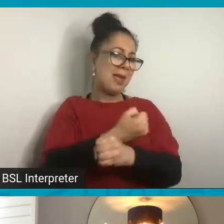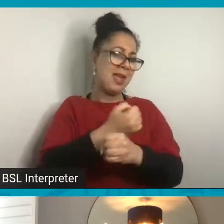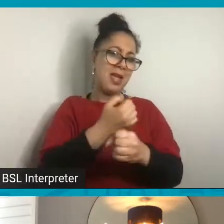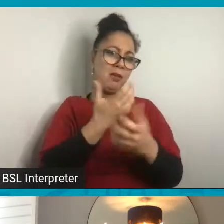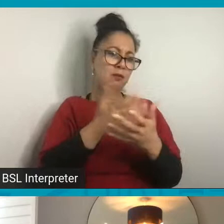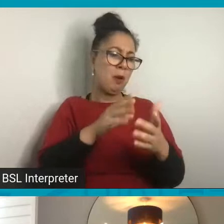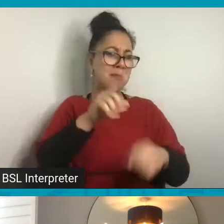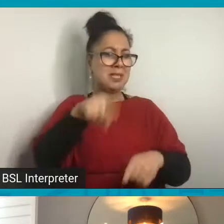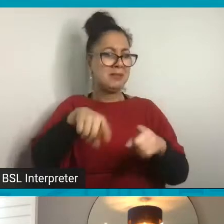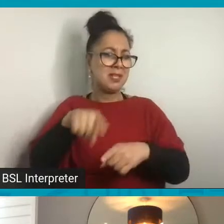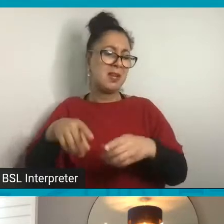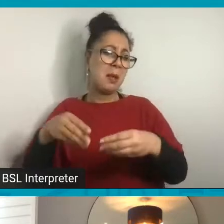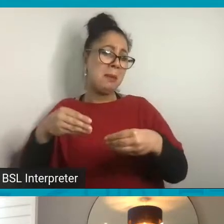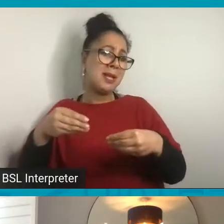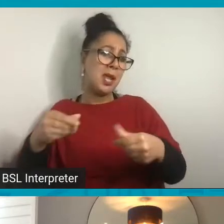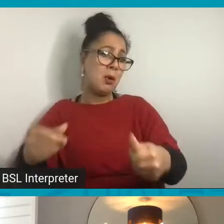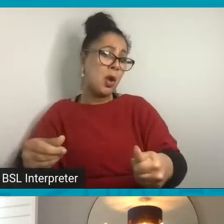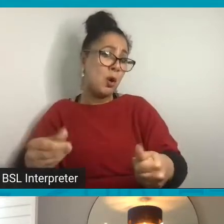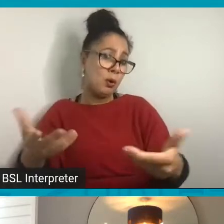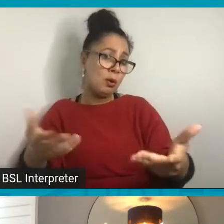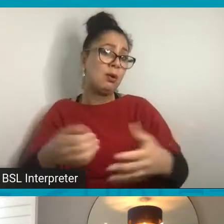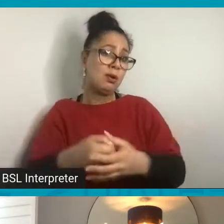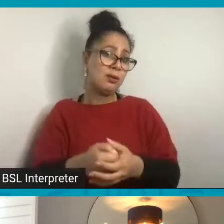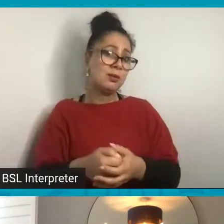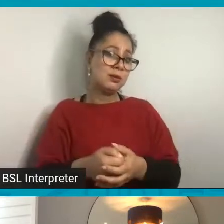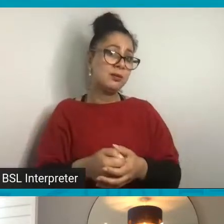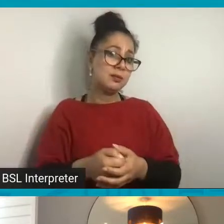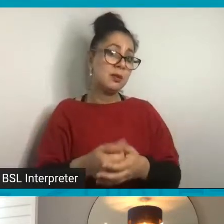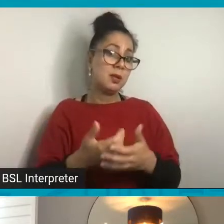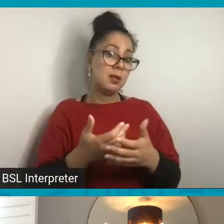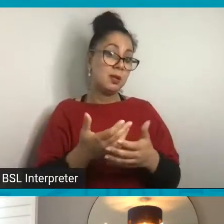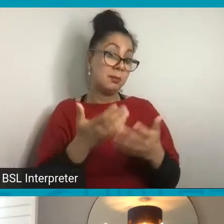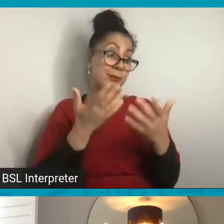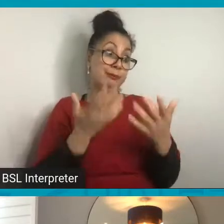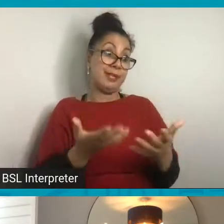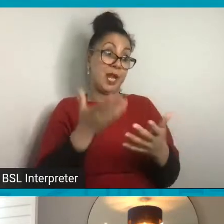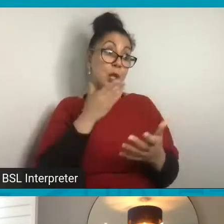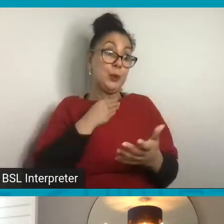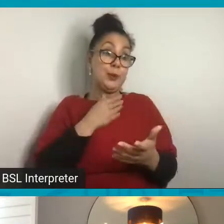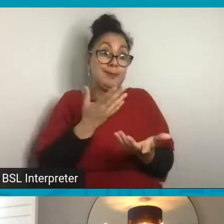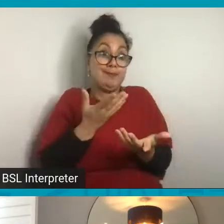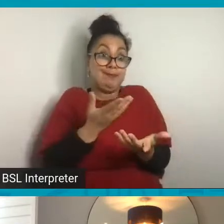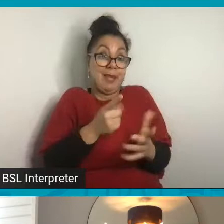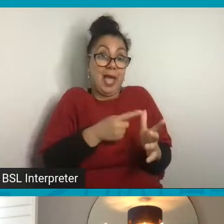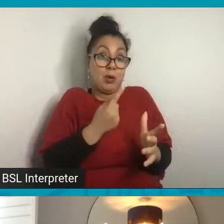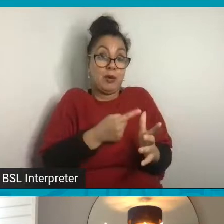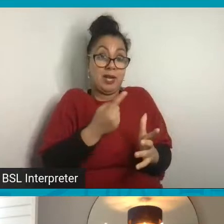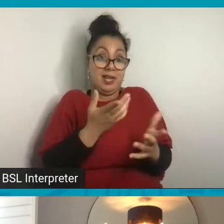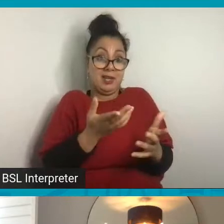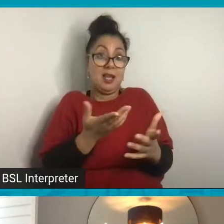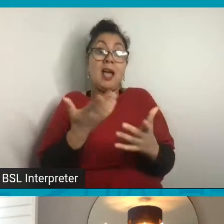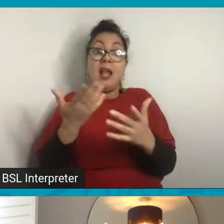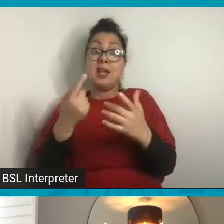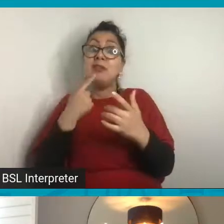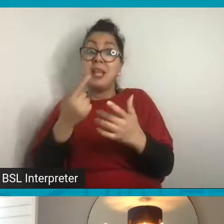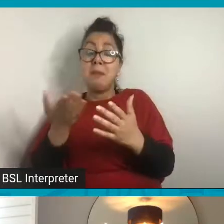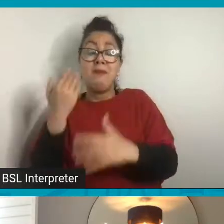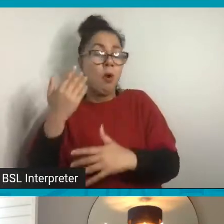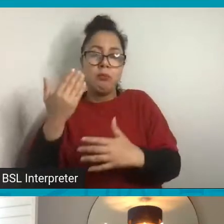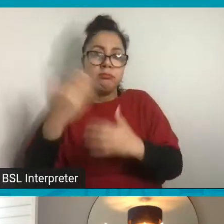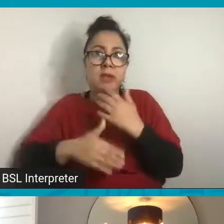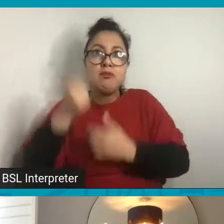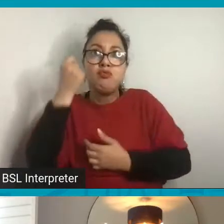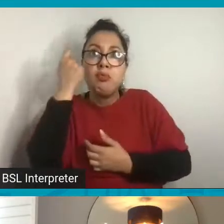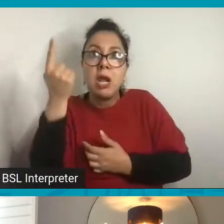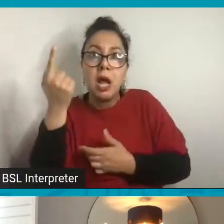as well. But yeah, I'm using at the moment acrylic paints. And it's what you said before, we just don't realise